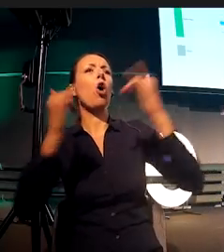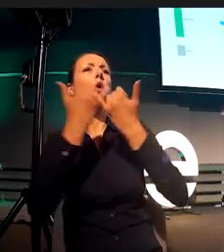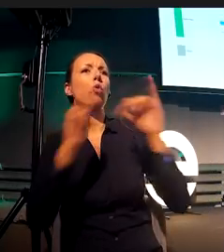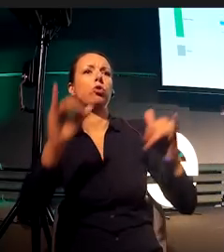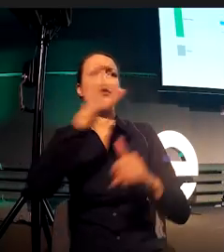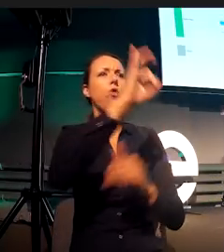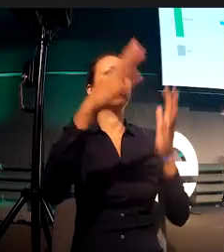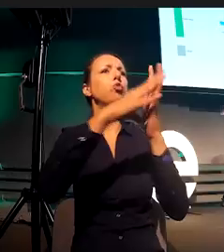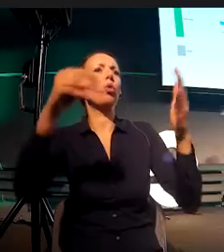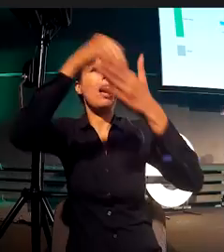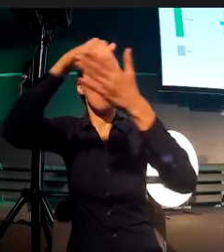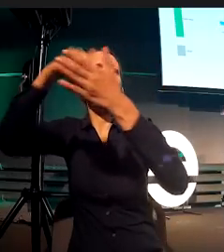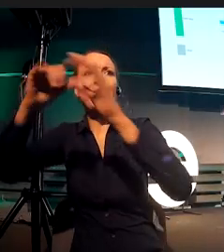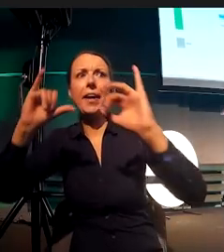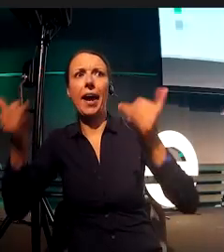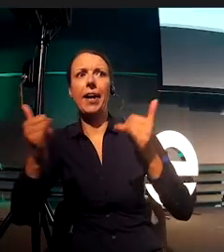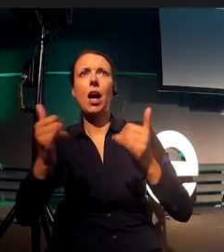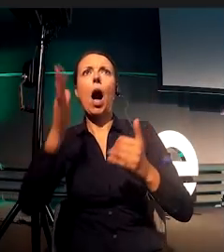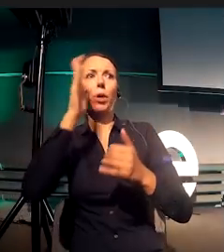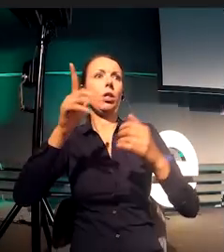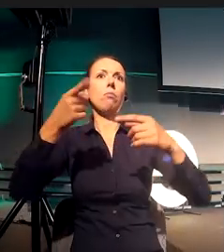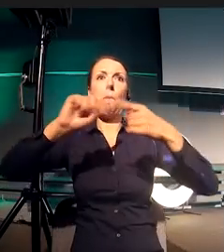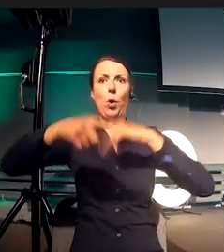And after three months, we need to make decisions.